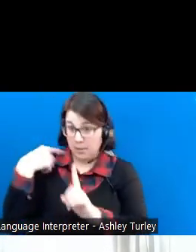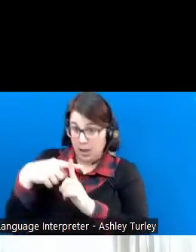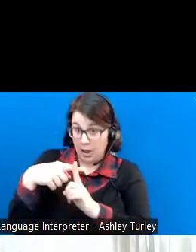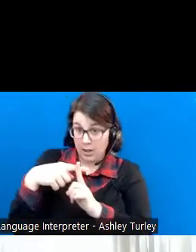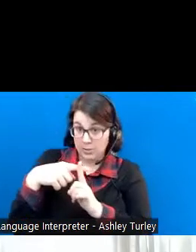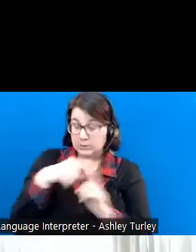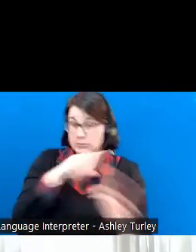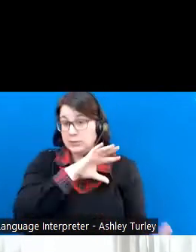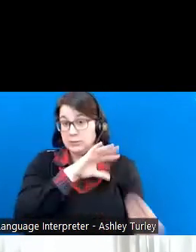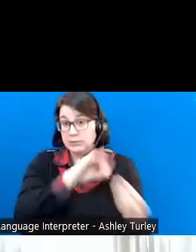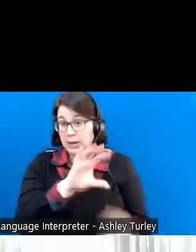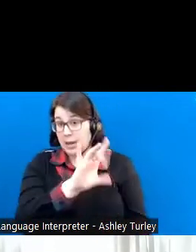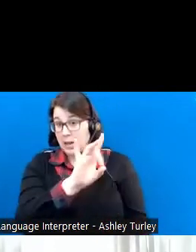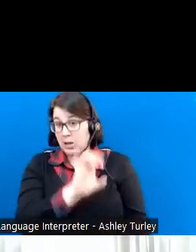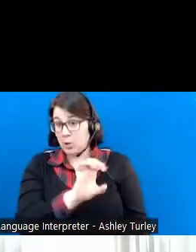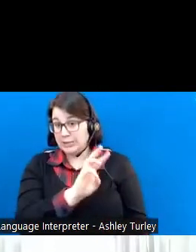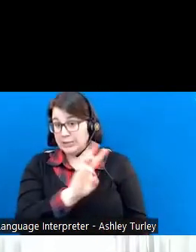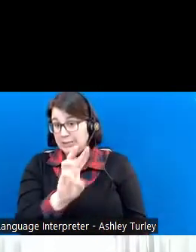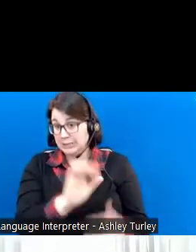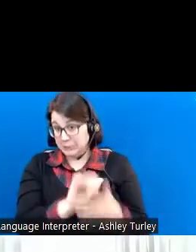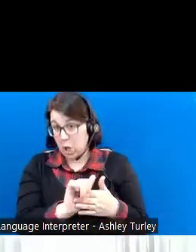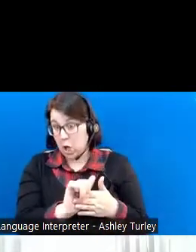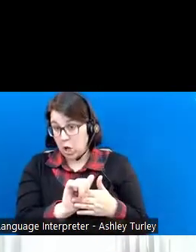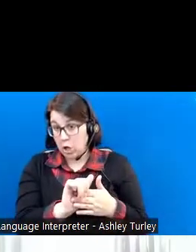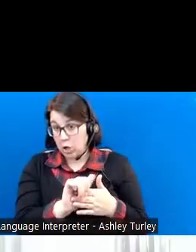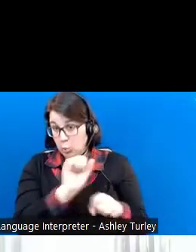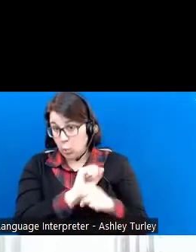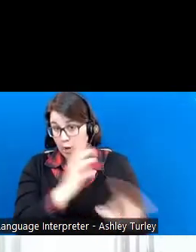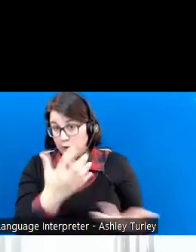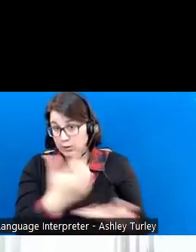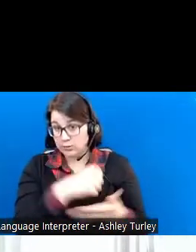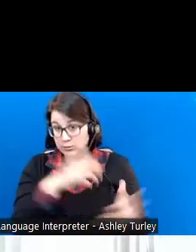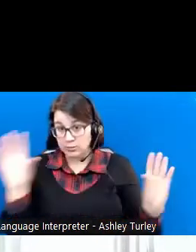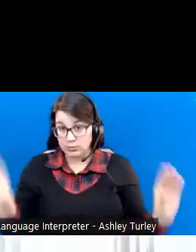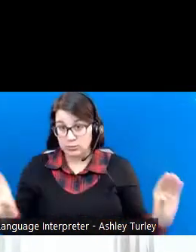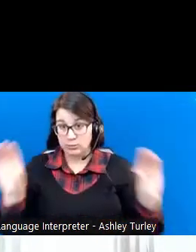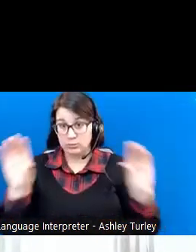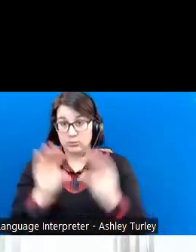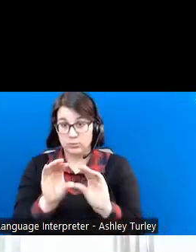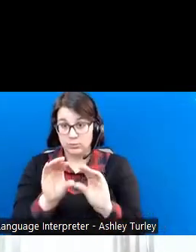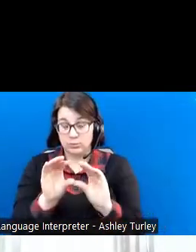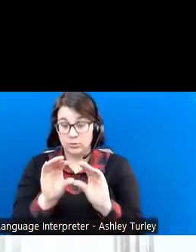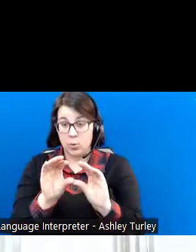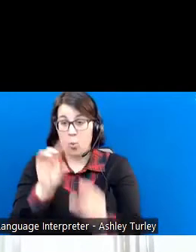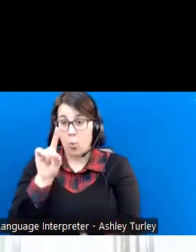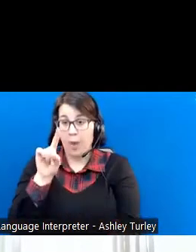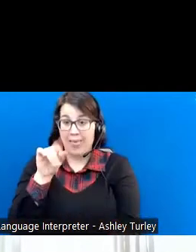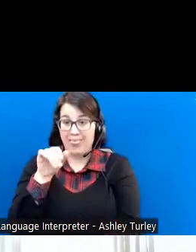$866, we get a subtotal of $1